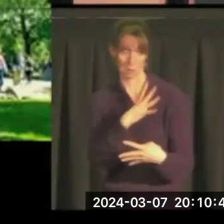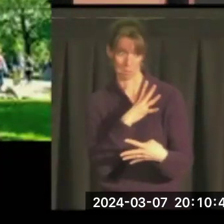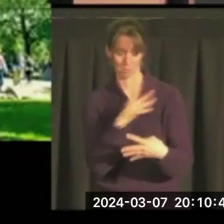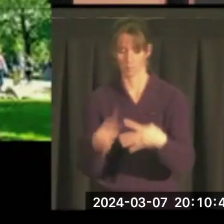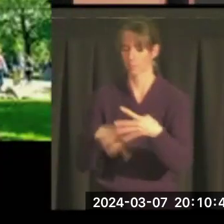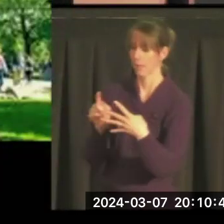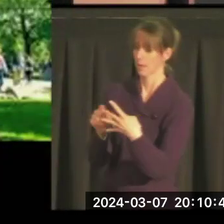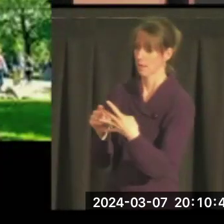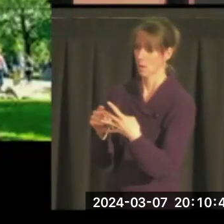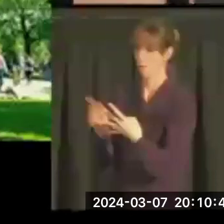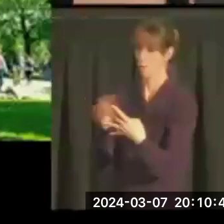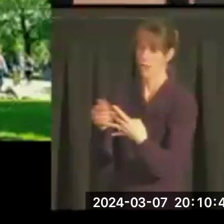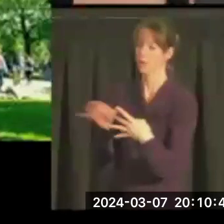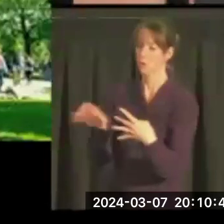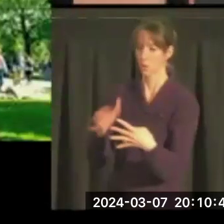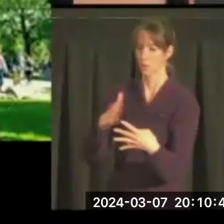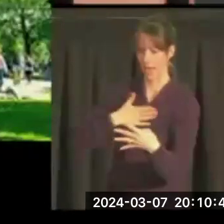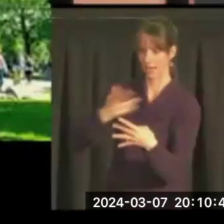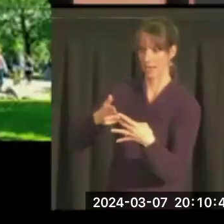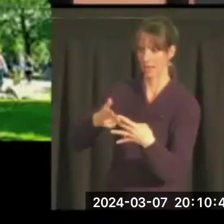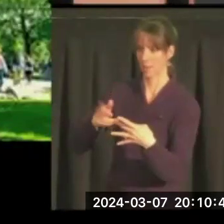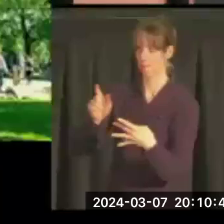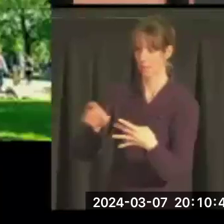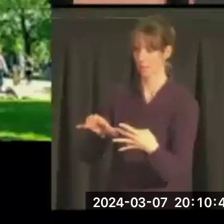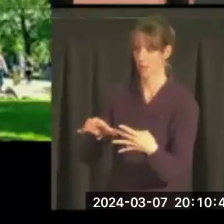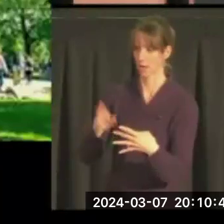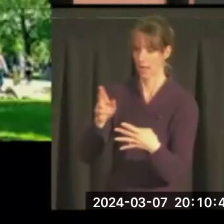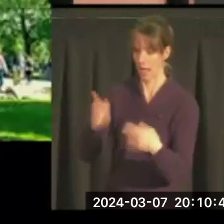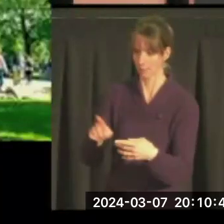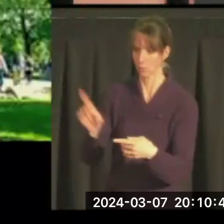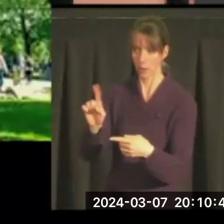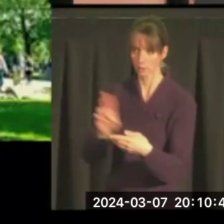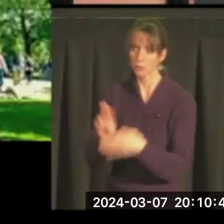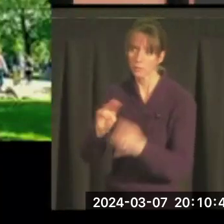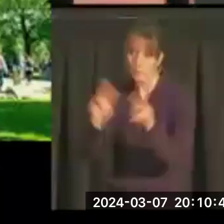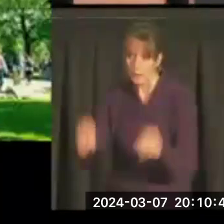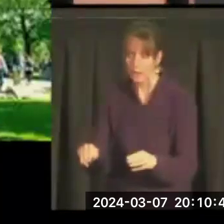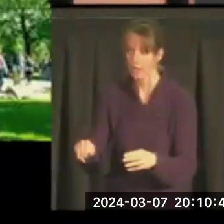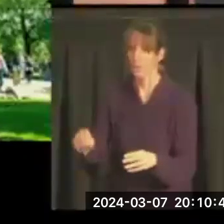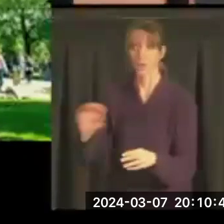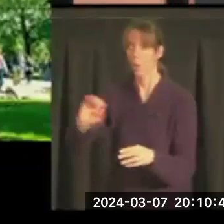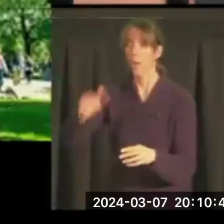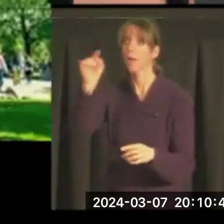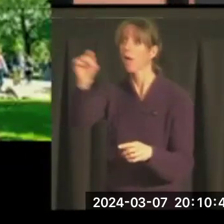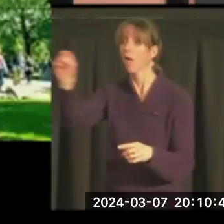Two, whatever is done in my name must be done at the University of Montana. Nowhere else.